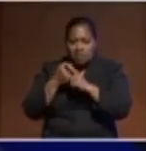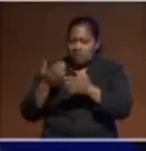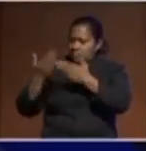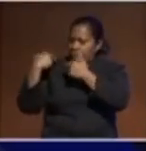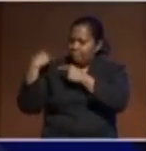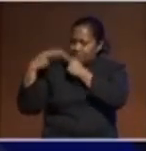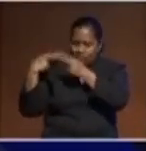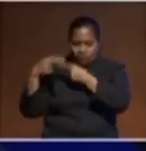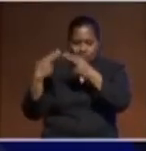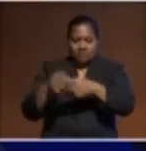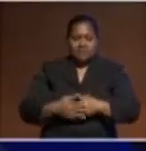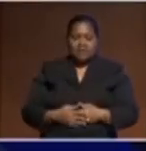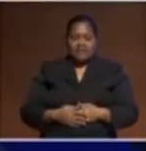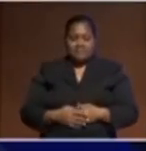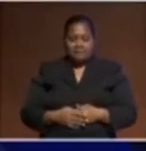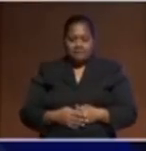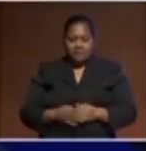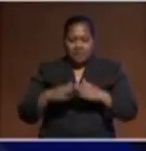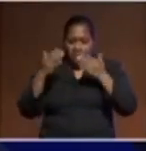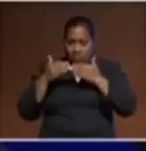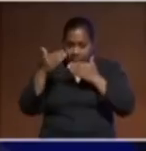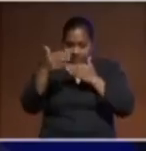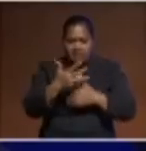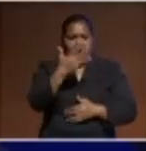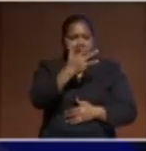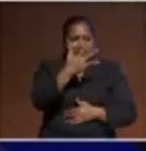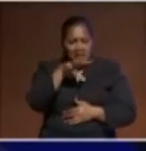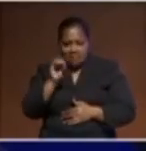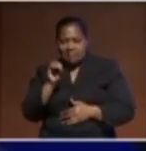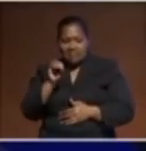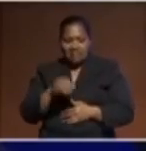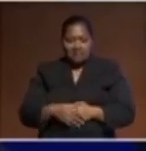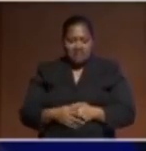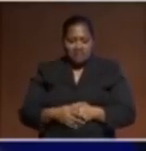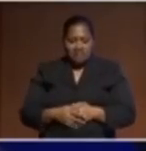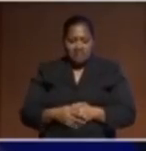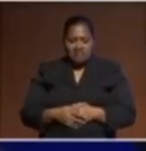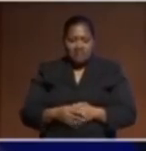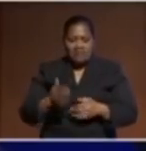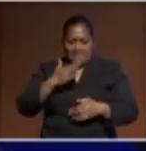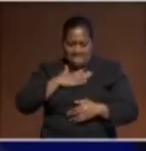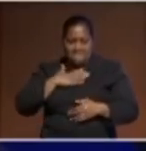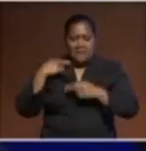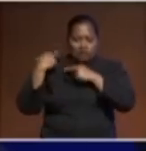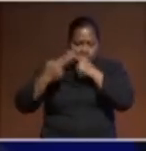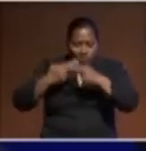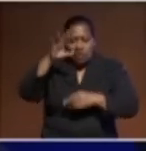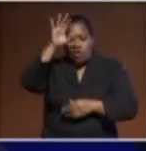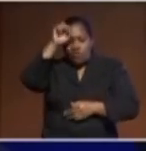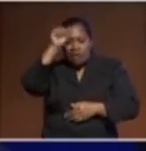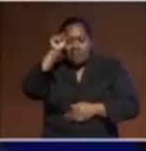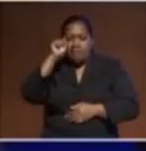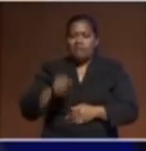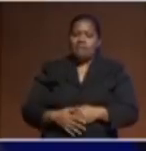themselves. If you fast-forward to the 1990s, there will be many of my generation who remember learning